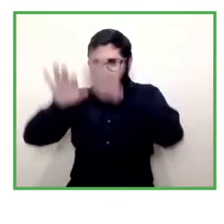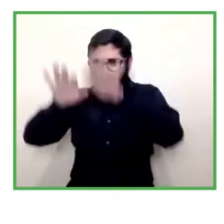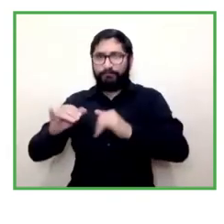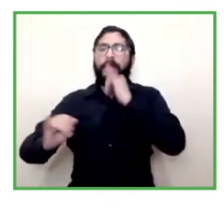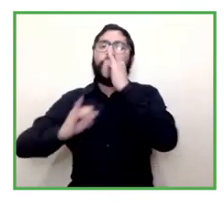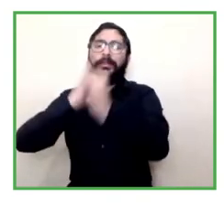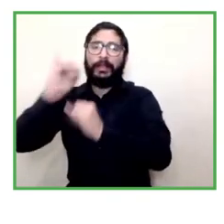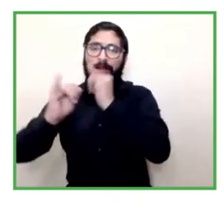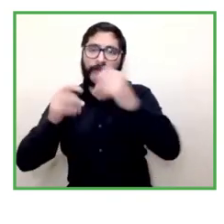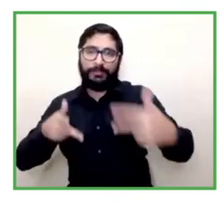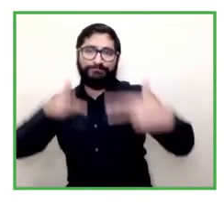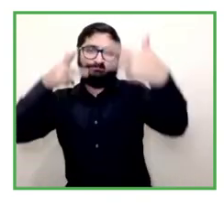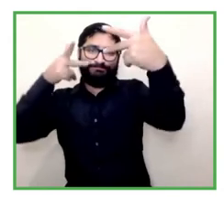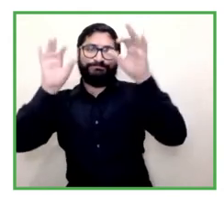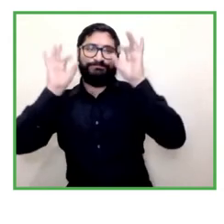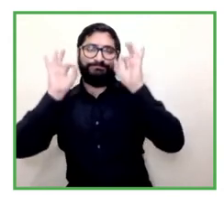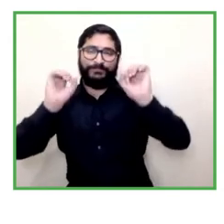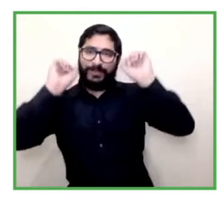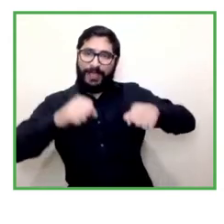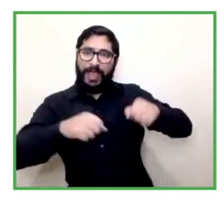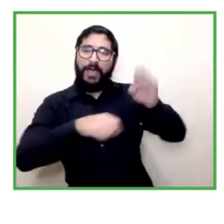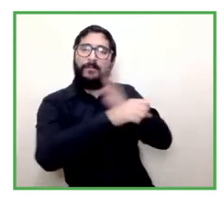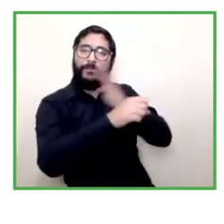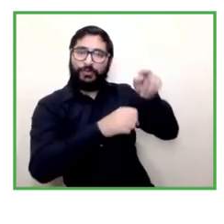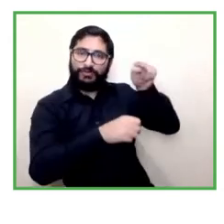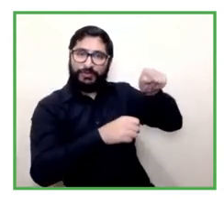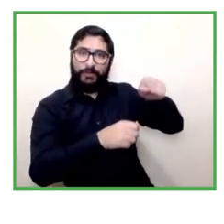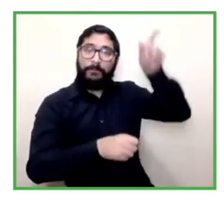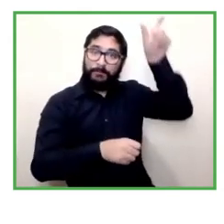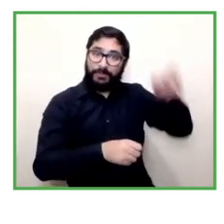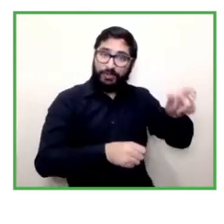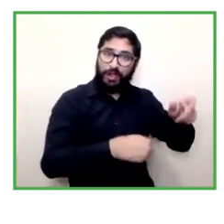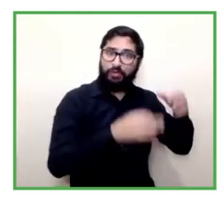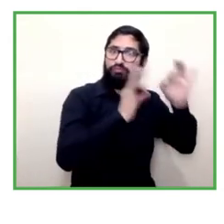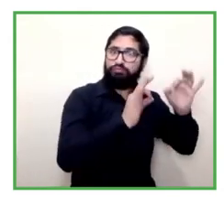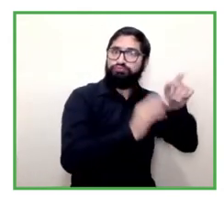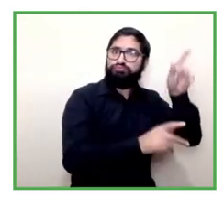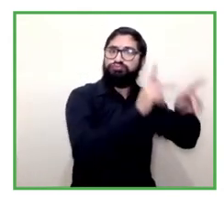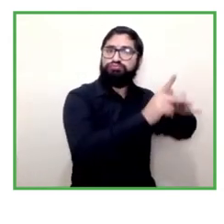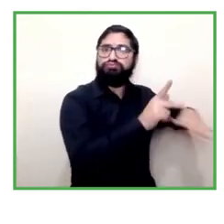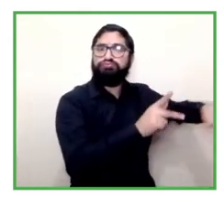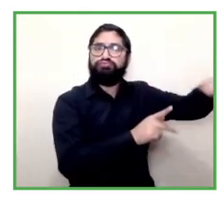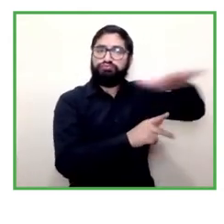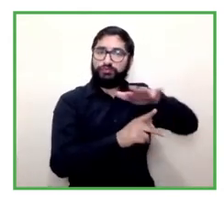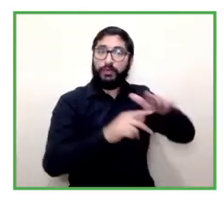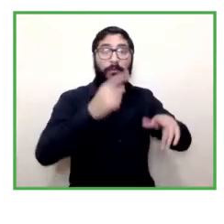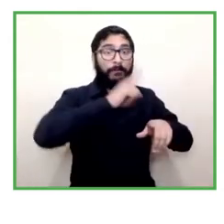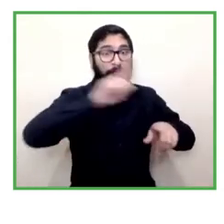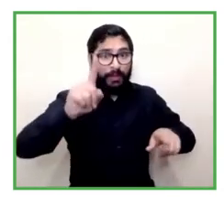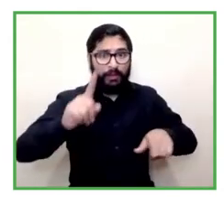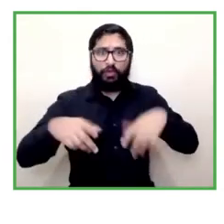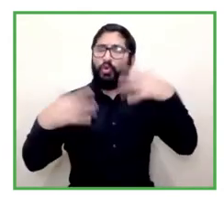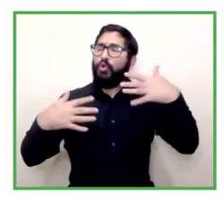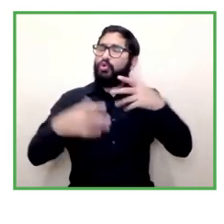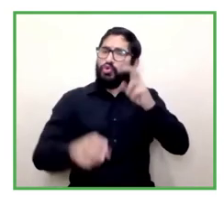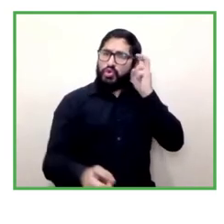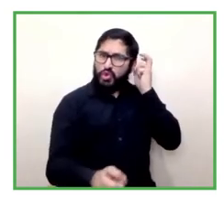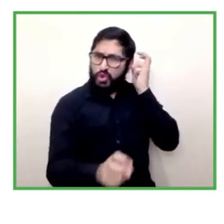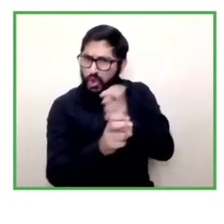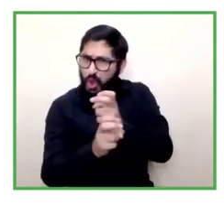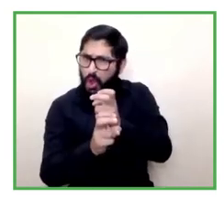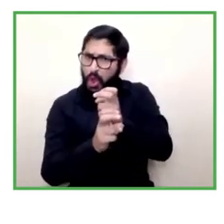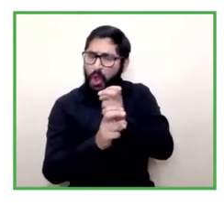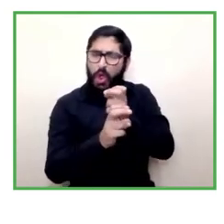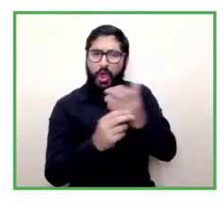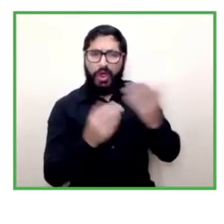jobs and remote jobs accompanying our users but the challenge has been tough